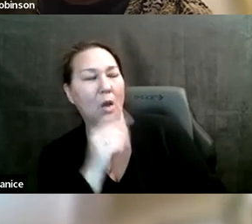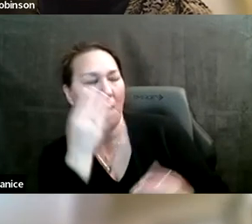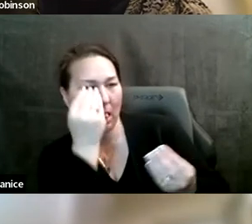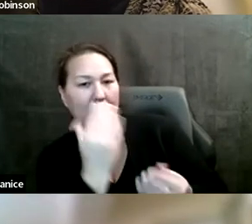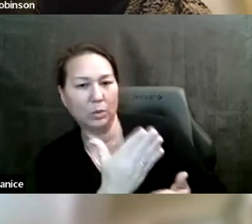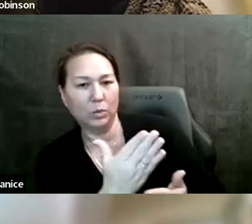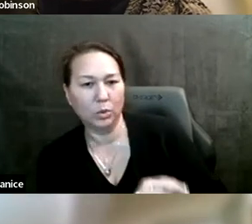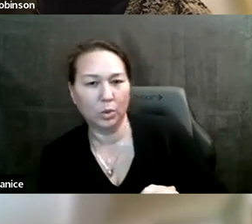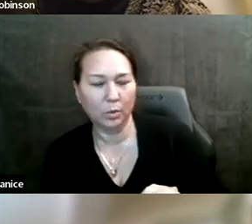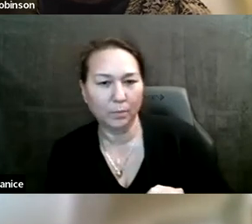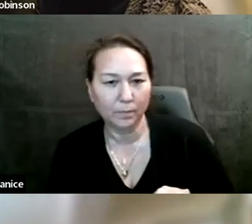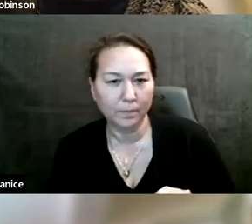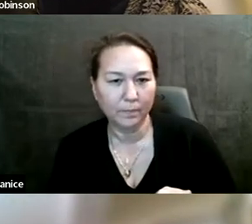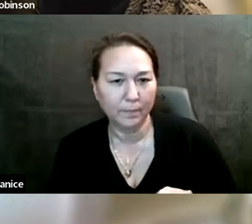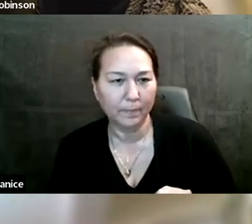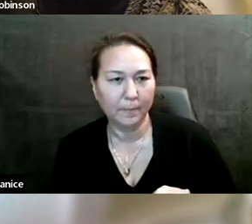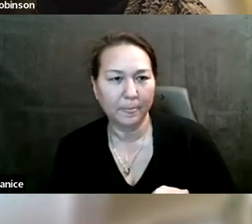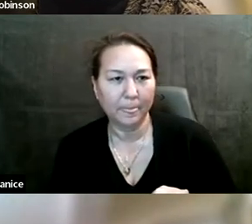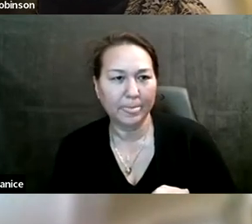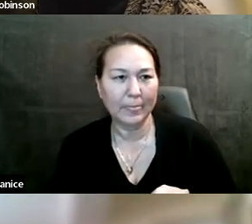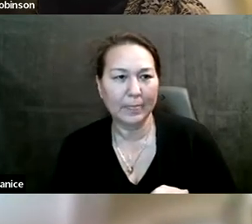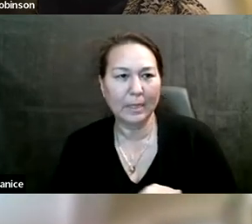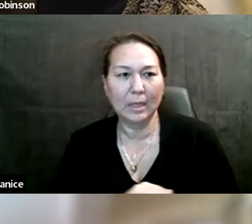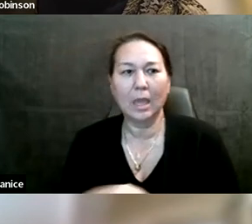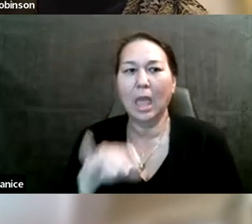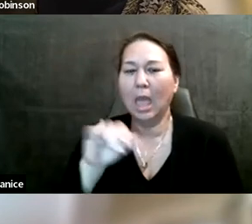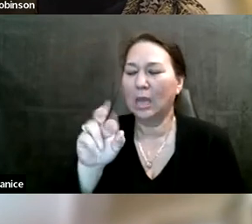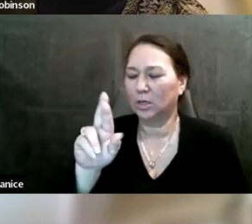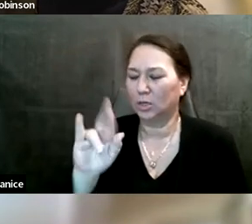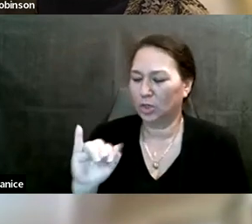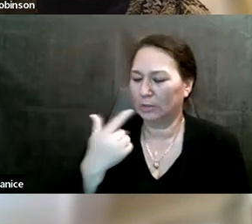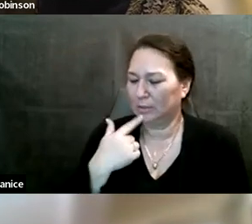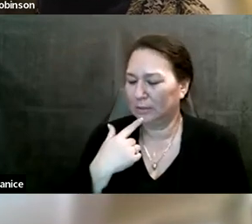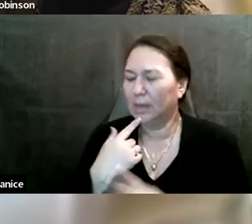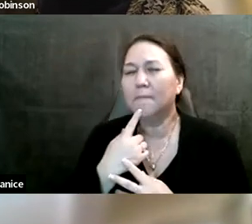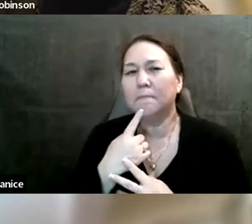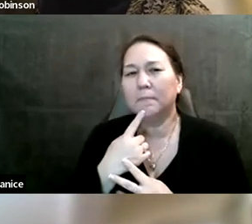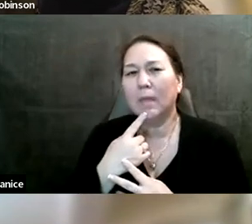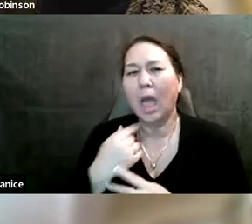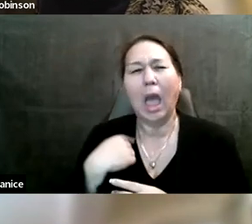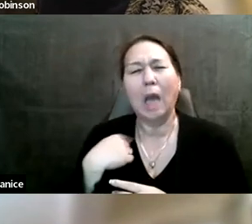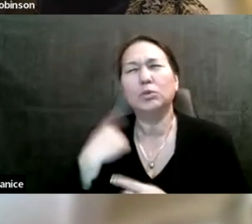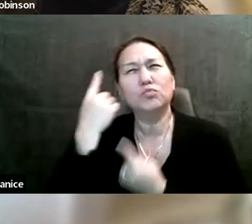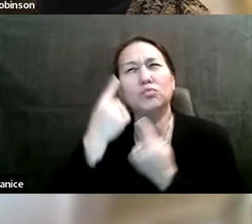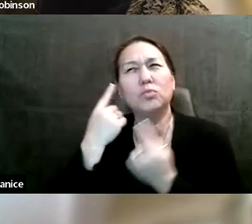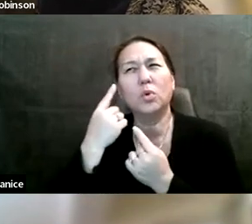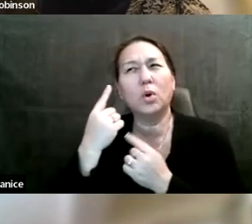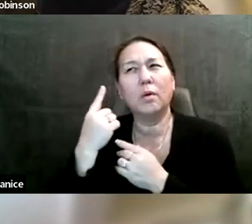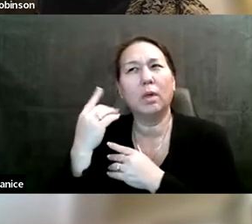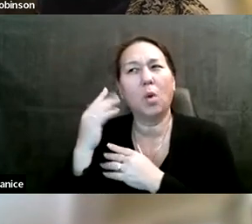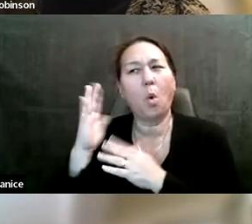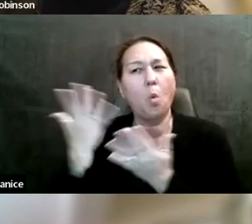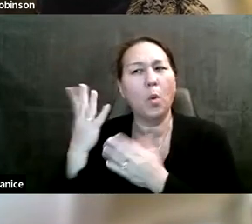No, I was just wondering what our process has been in the past when a new school is built, if it wasn't built for a